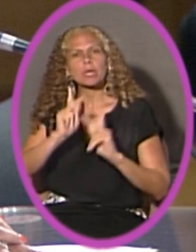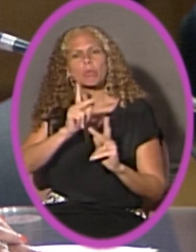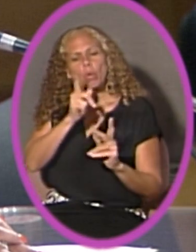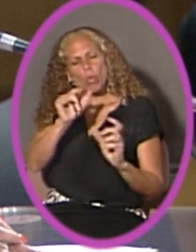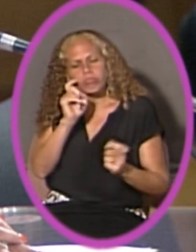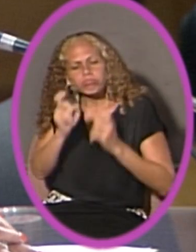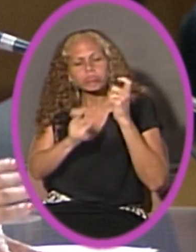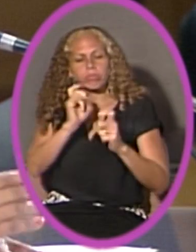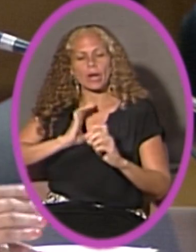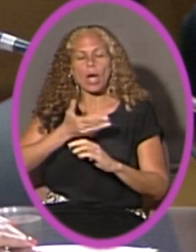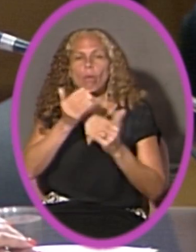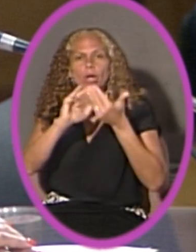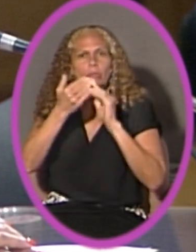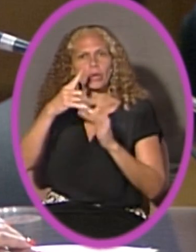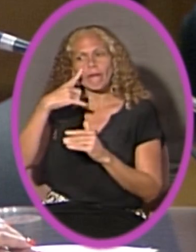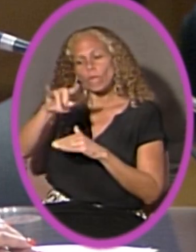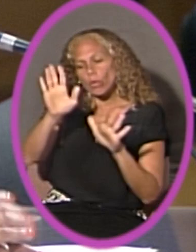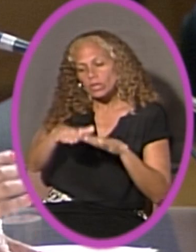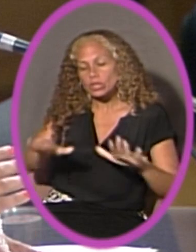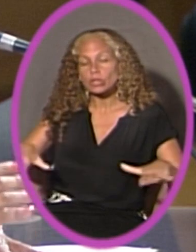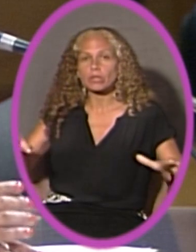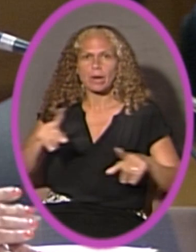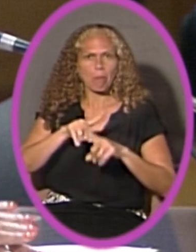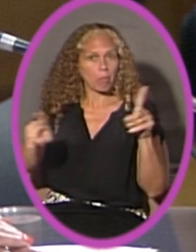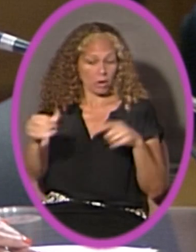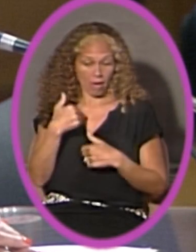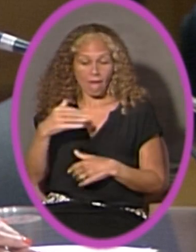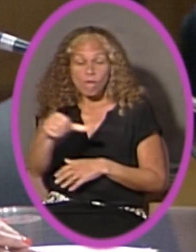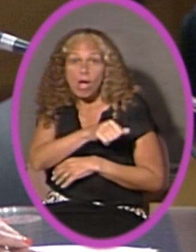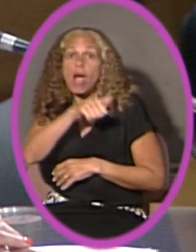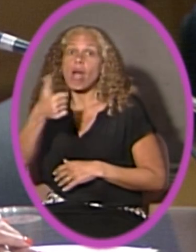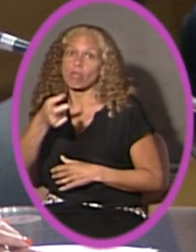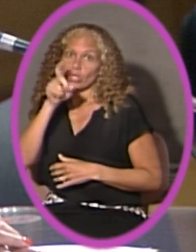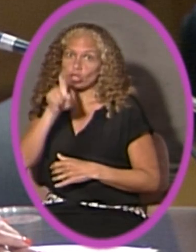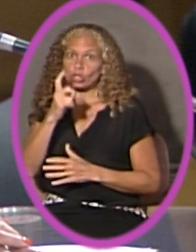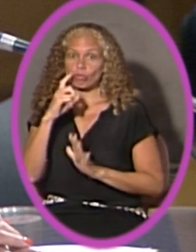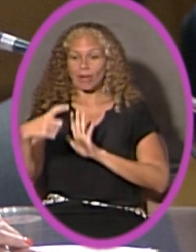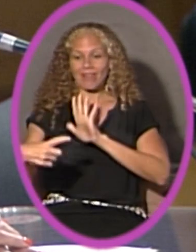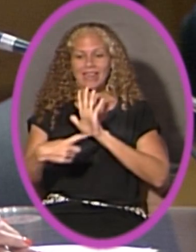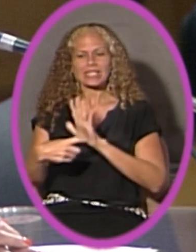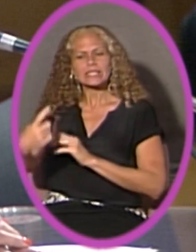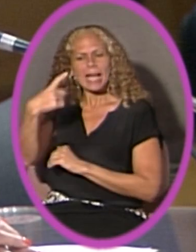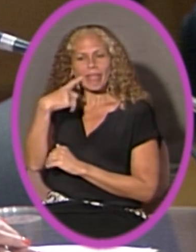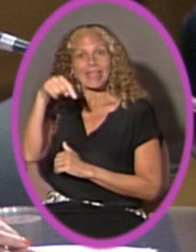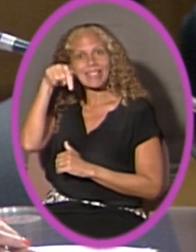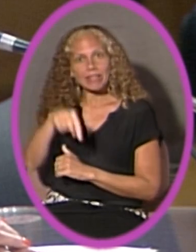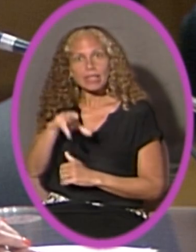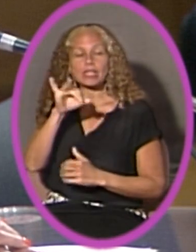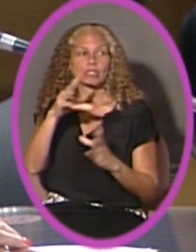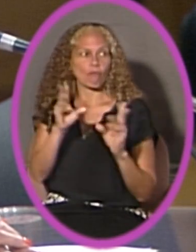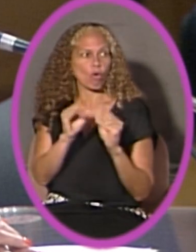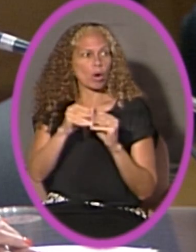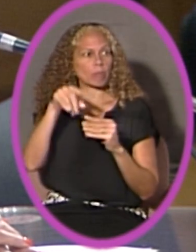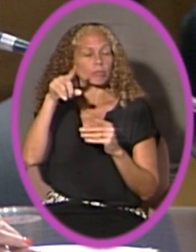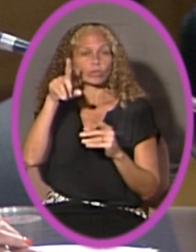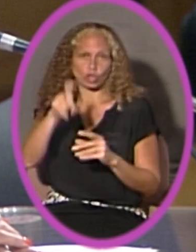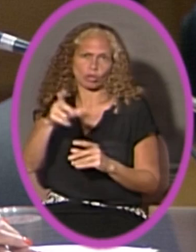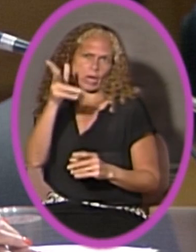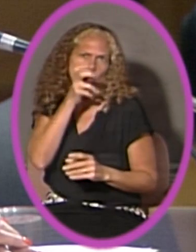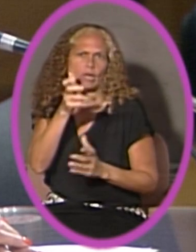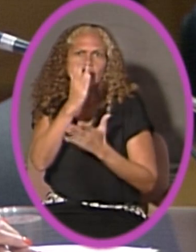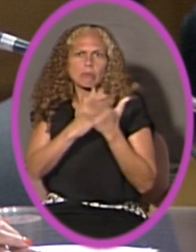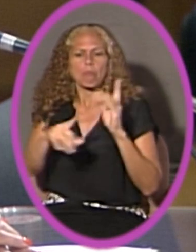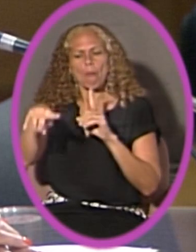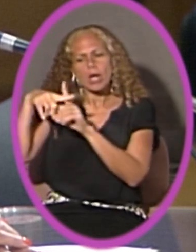community on behalf of children. But there are others who deserve this recognition, and I think this forum should be a place for people to hear some of the